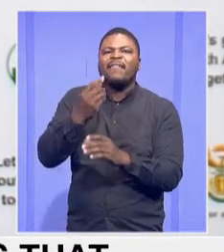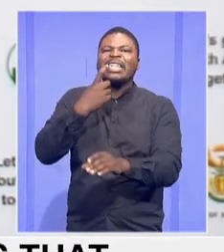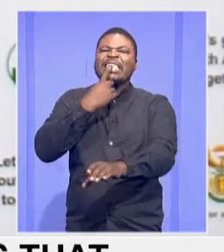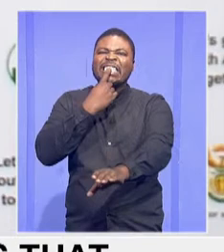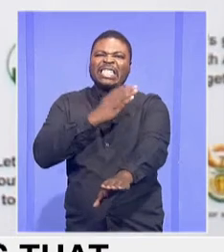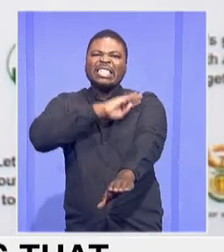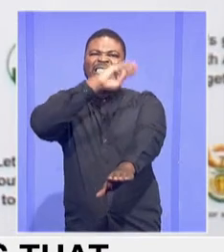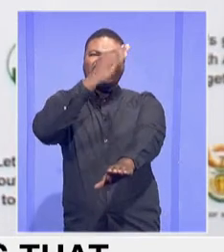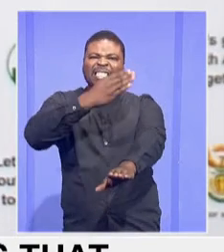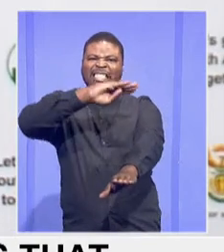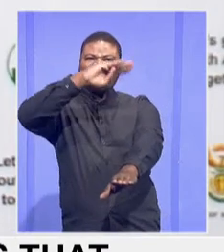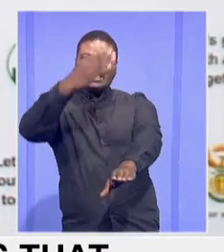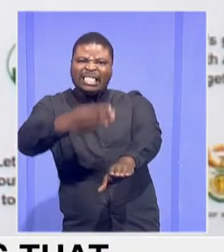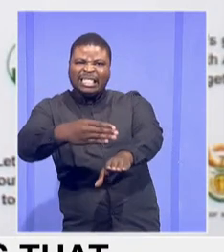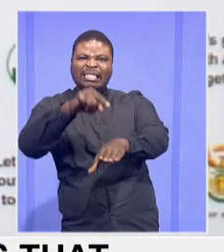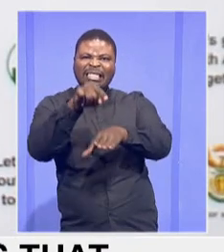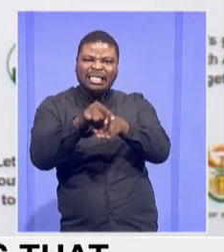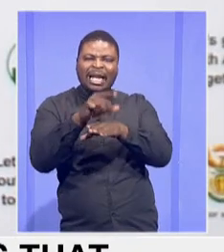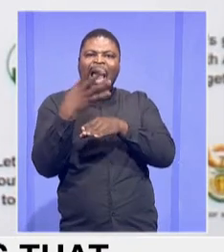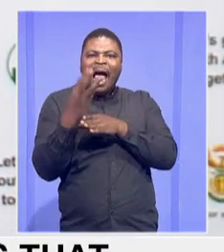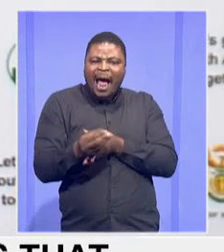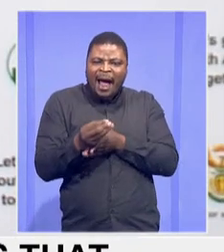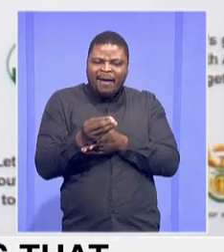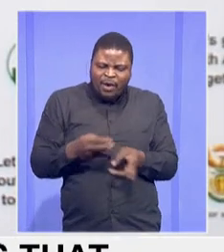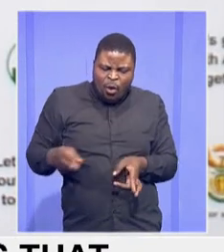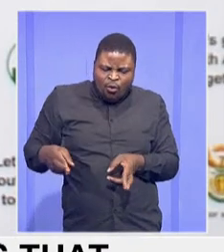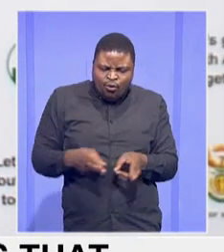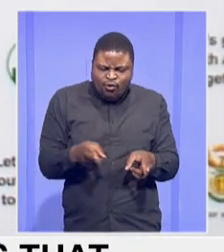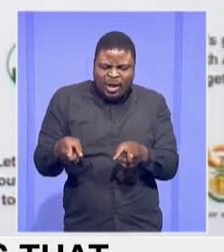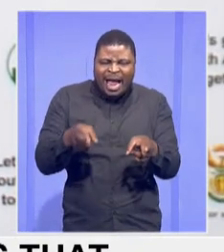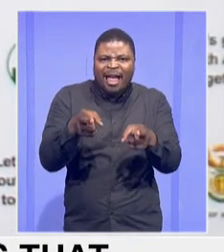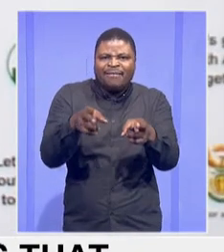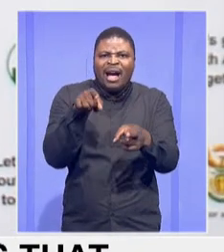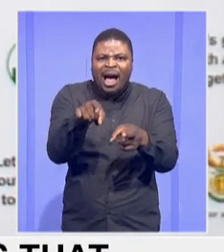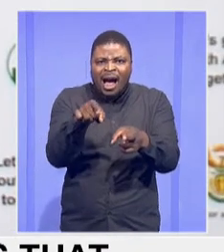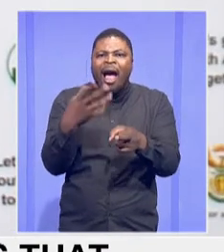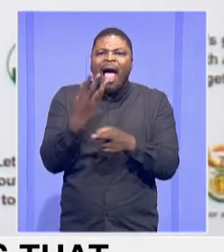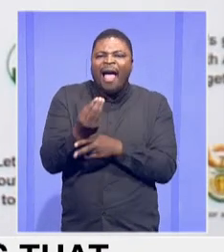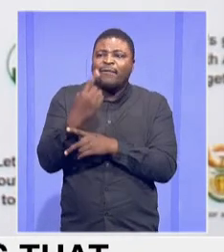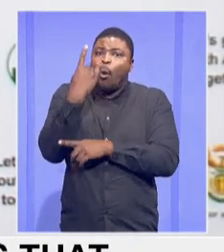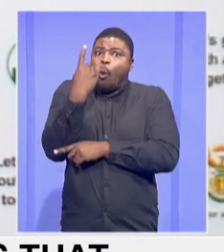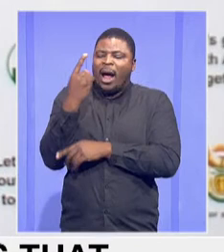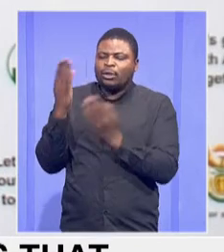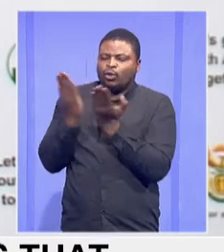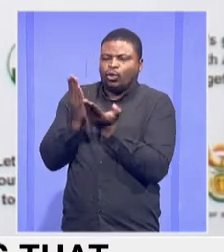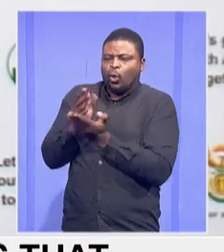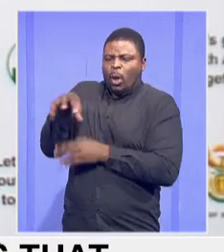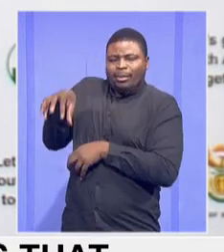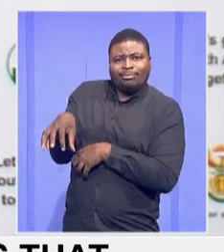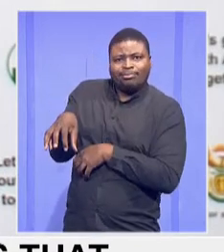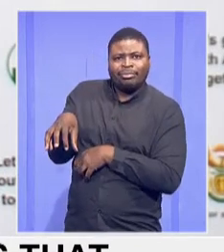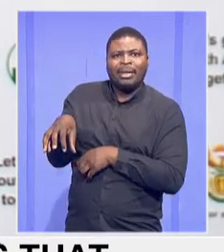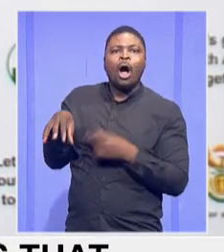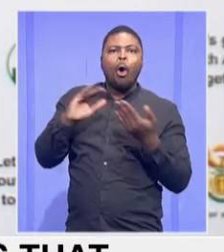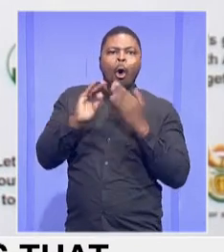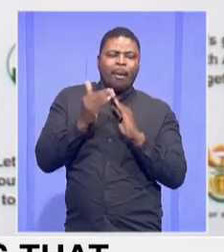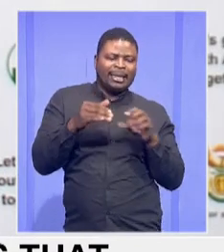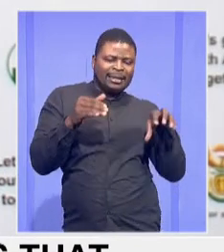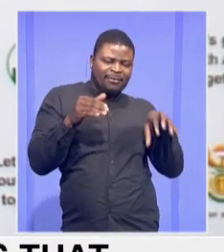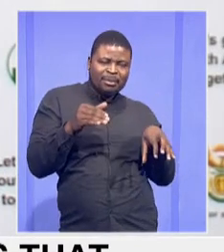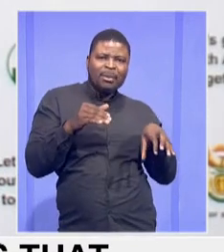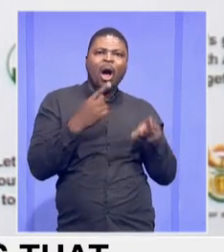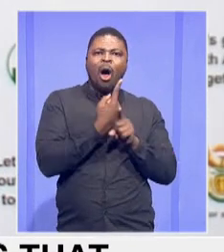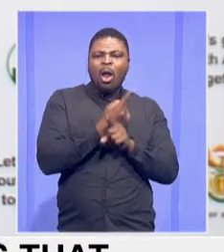across the river, that's the only school that is available for the community that is located there. And it wouldn't be safe for